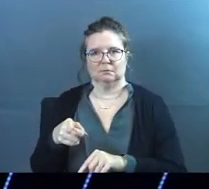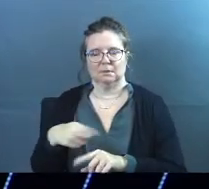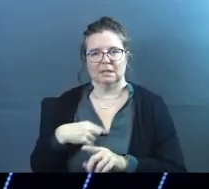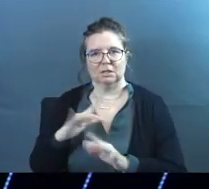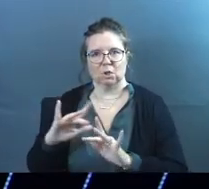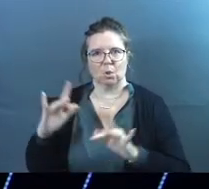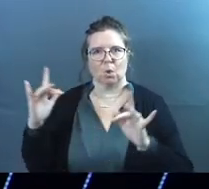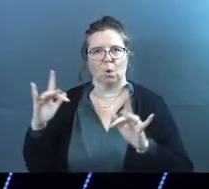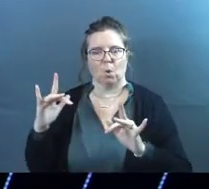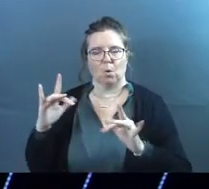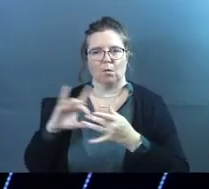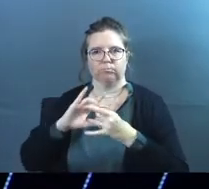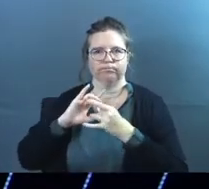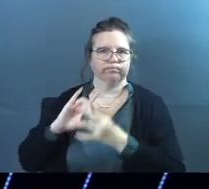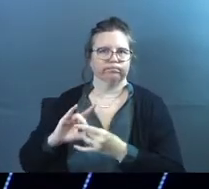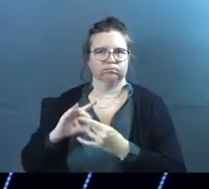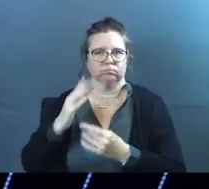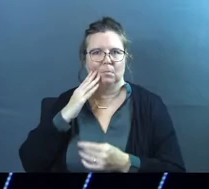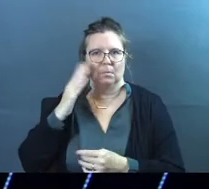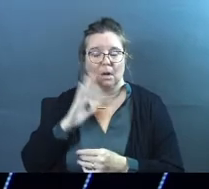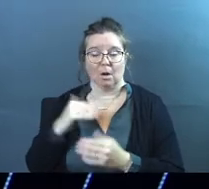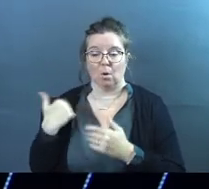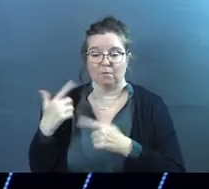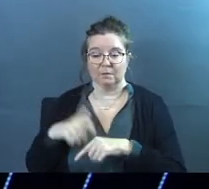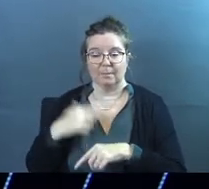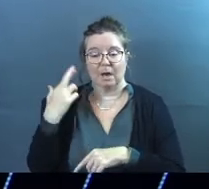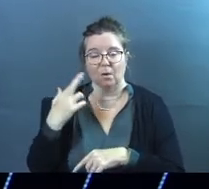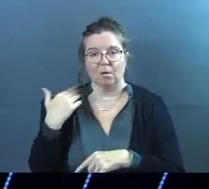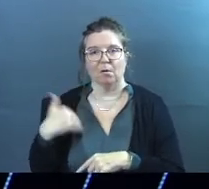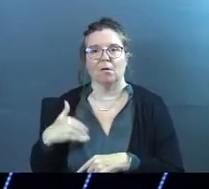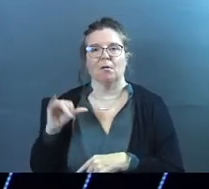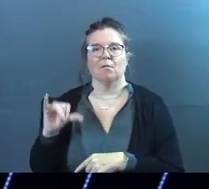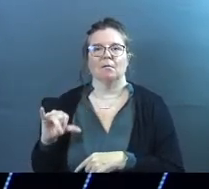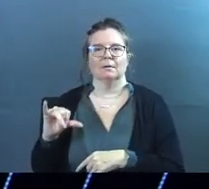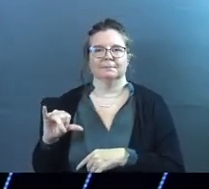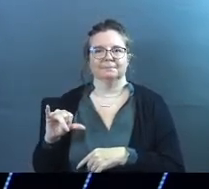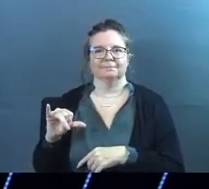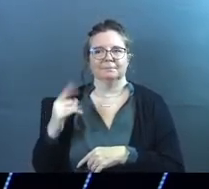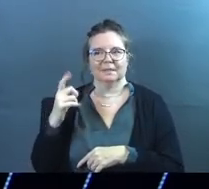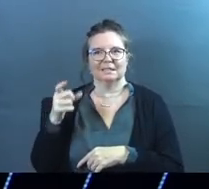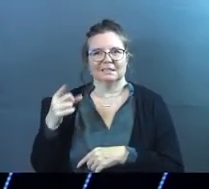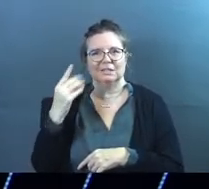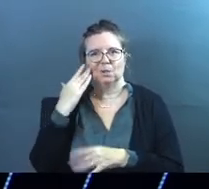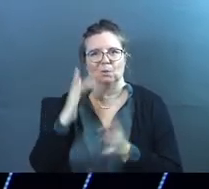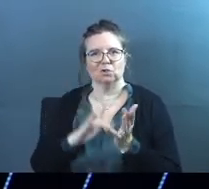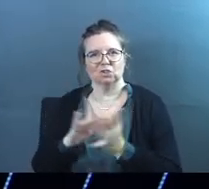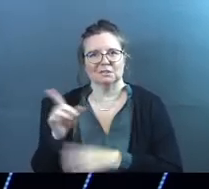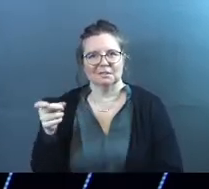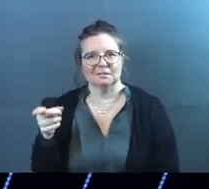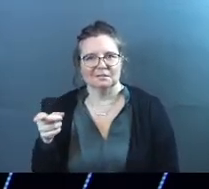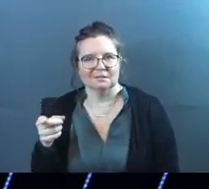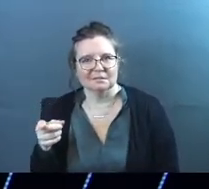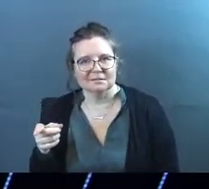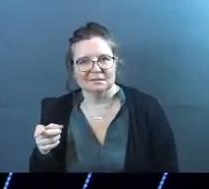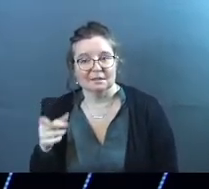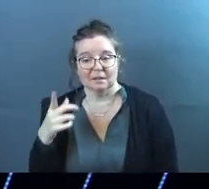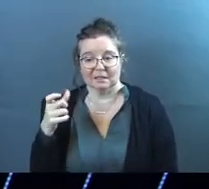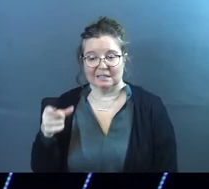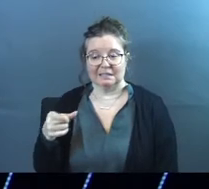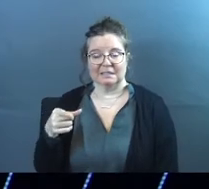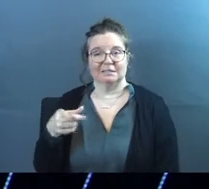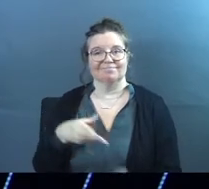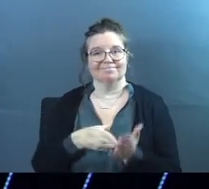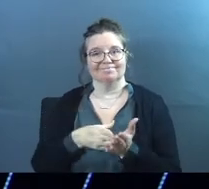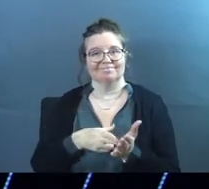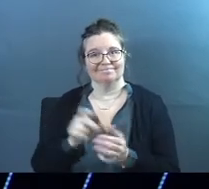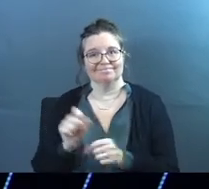He's glowing. He's radiating. And over time, I realized, ah, that's because he knows Jesus. That's because he's